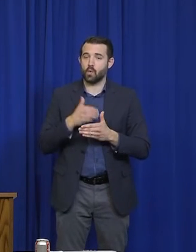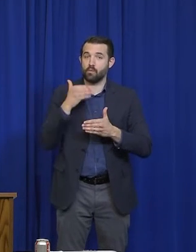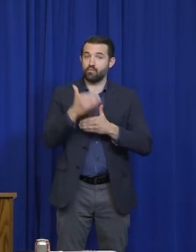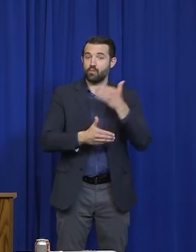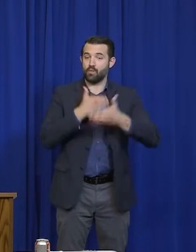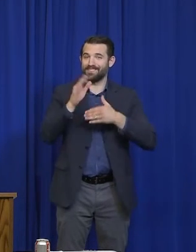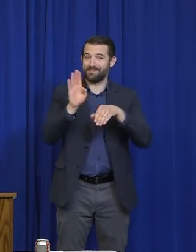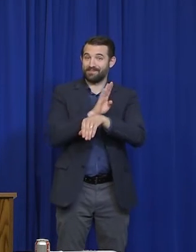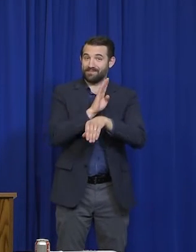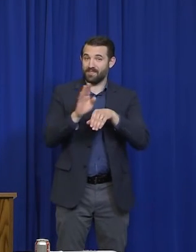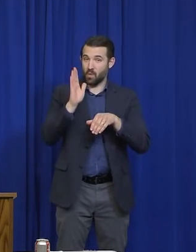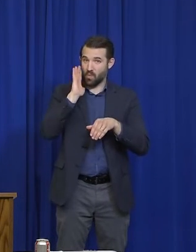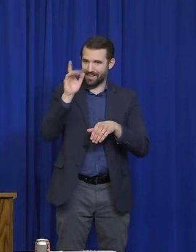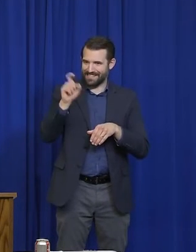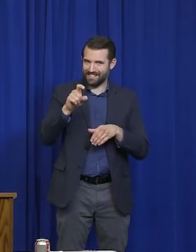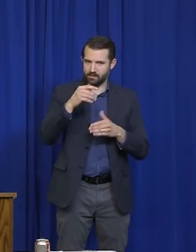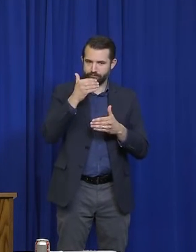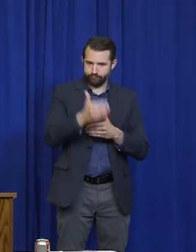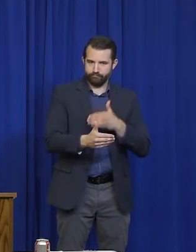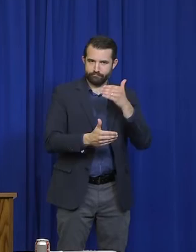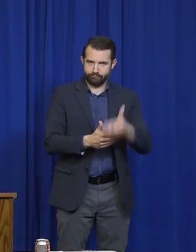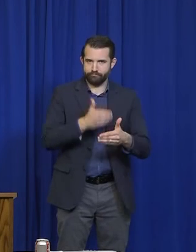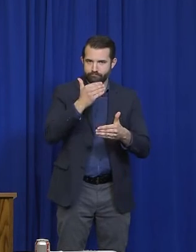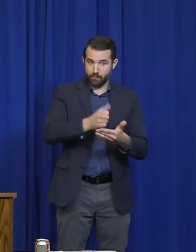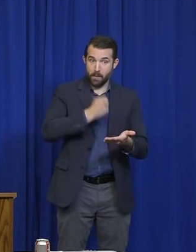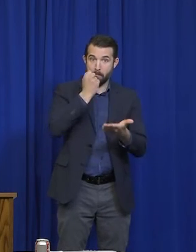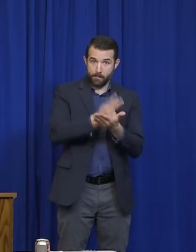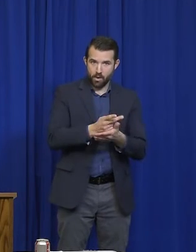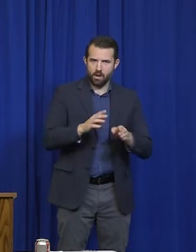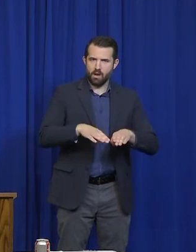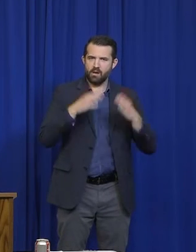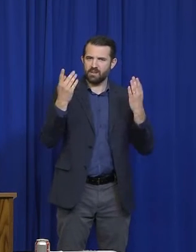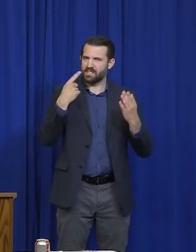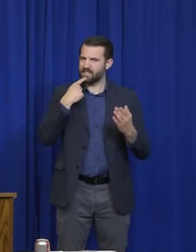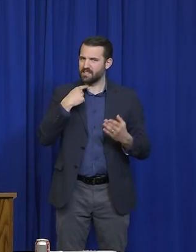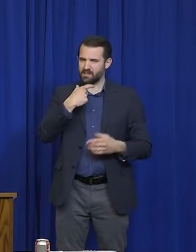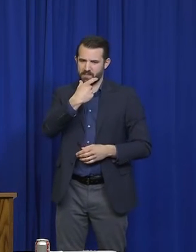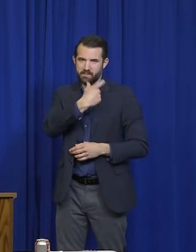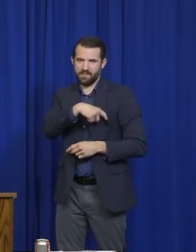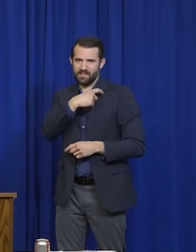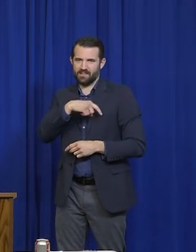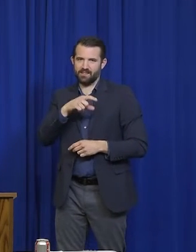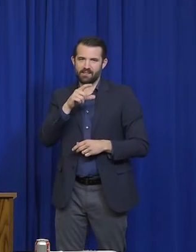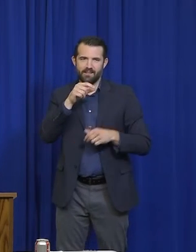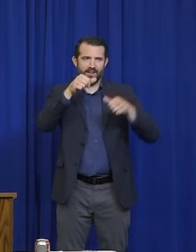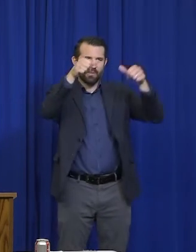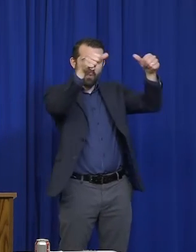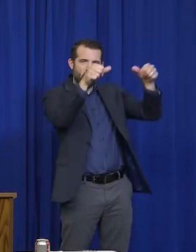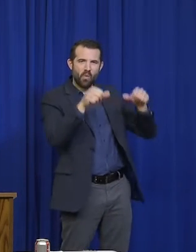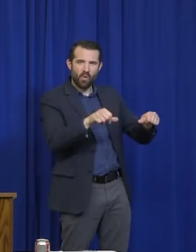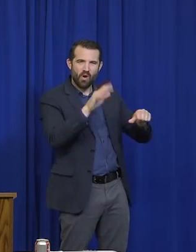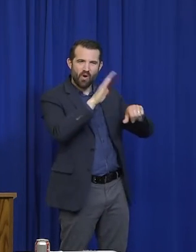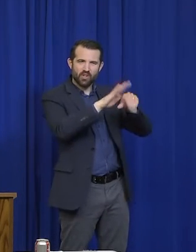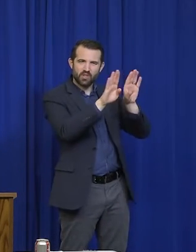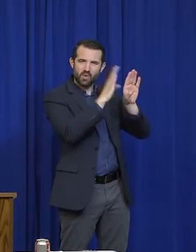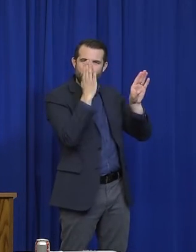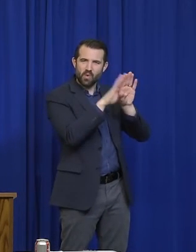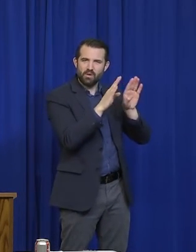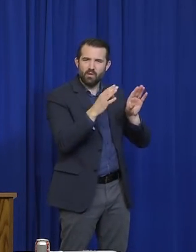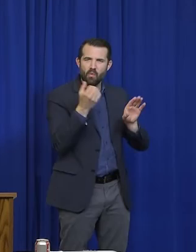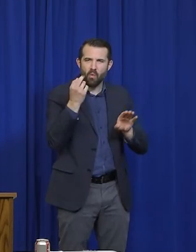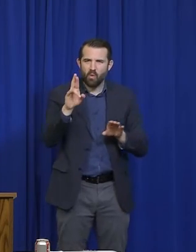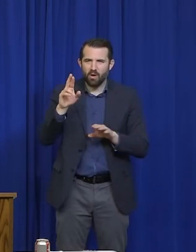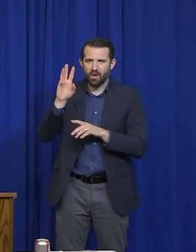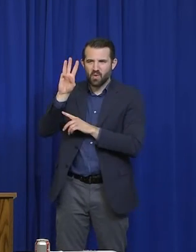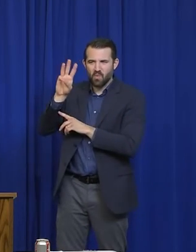approved for reopening? You mentioned something about a badge for their door and their name being listed on the website. And is this hopefully not going to